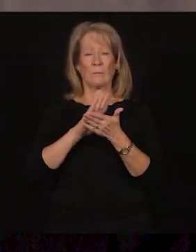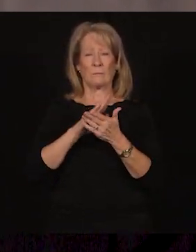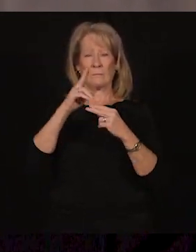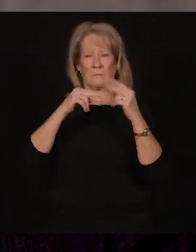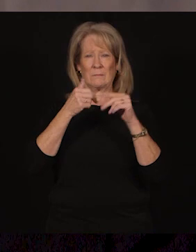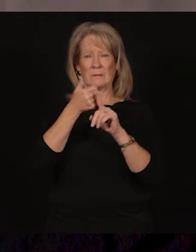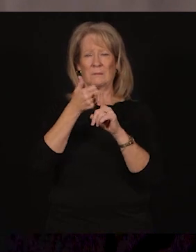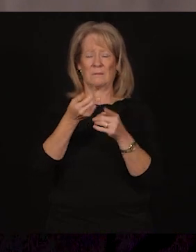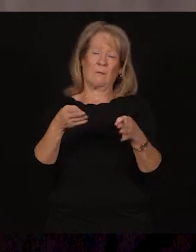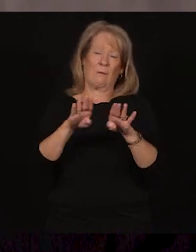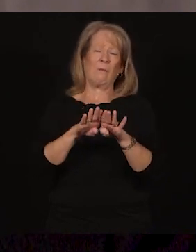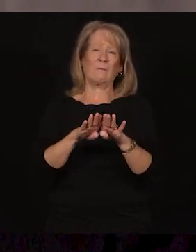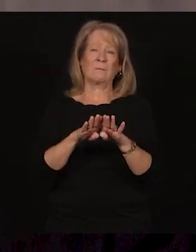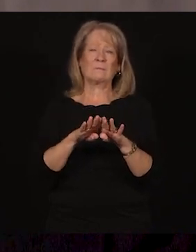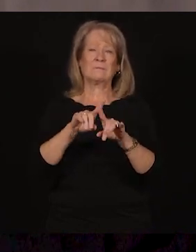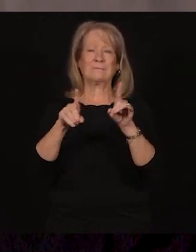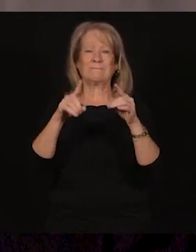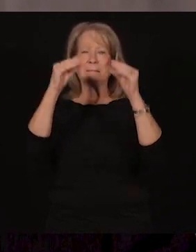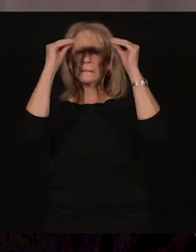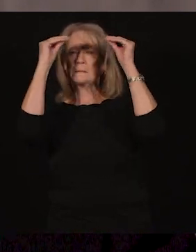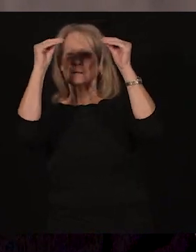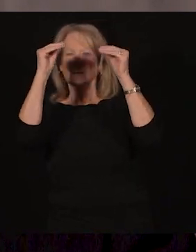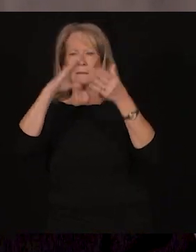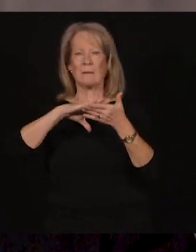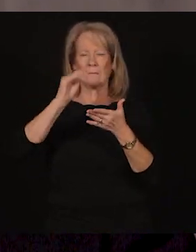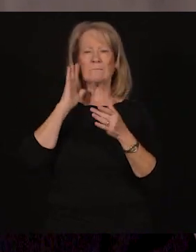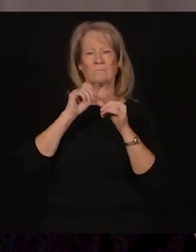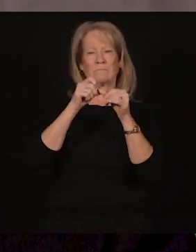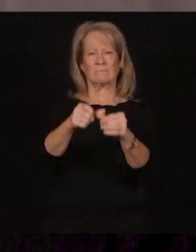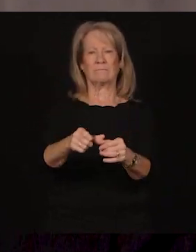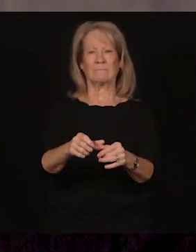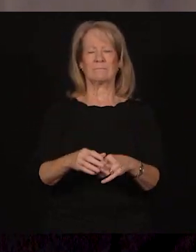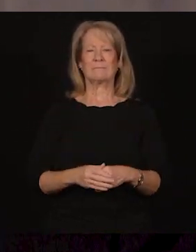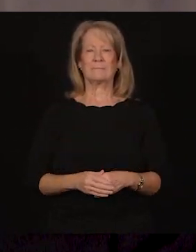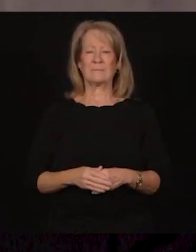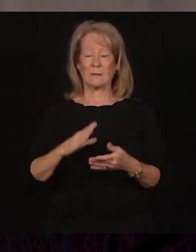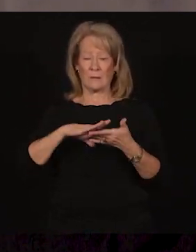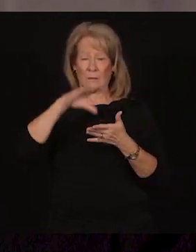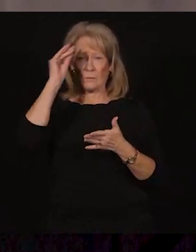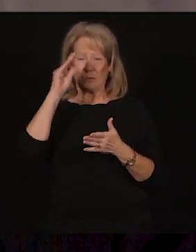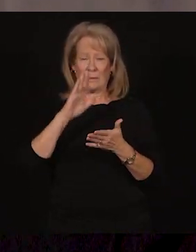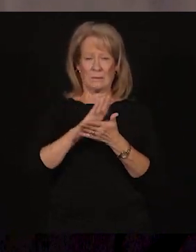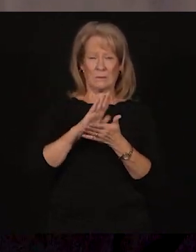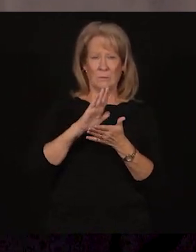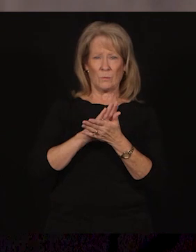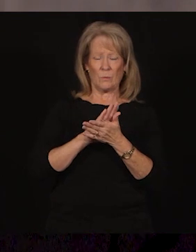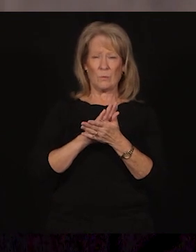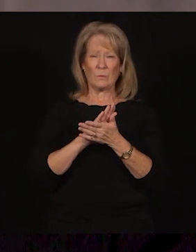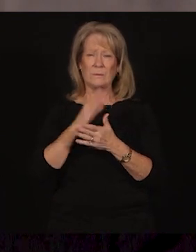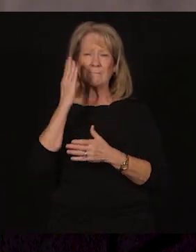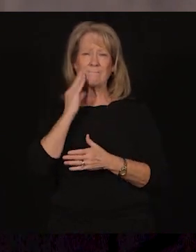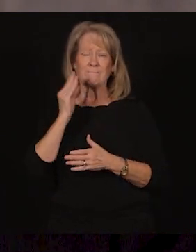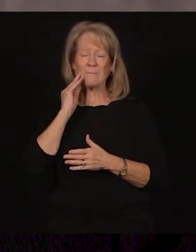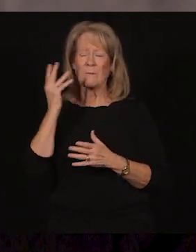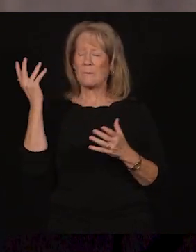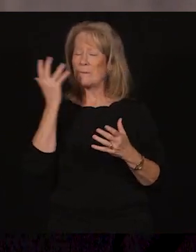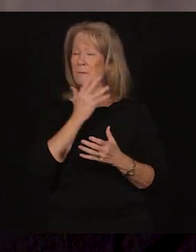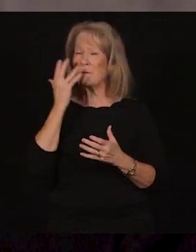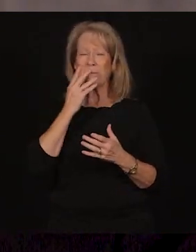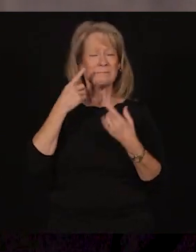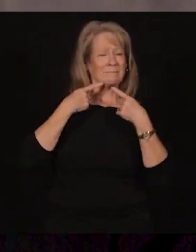school buildings may be closed, but teaching and learning will continue. Our students and schools have experienced